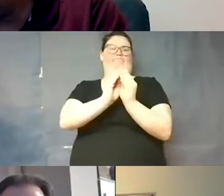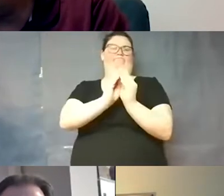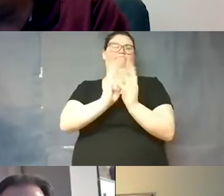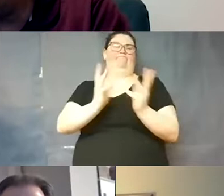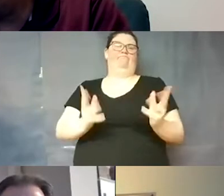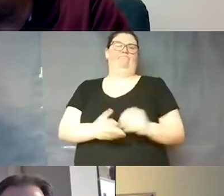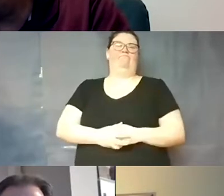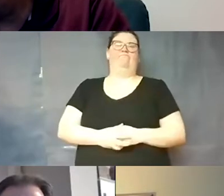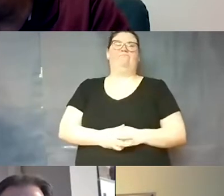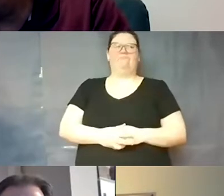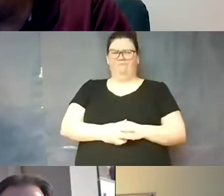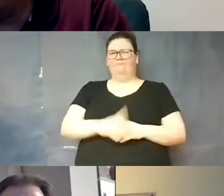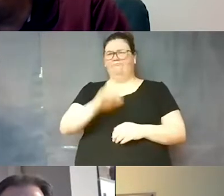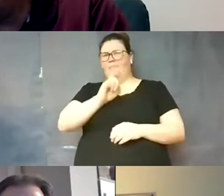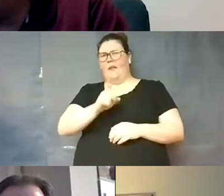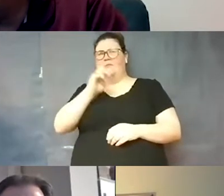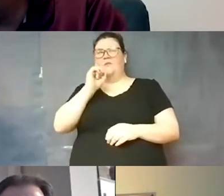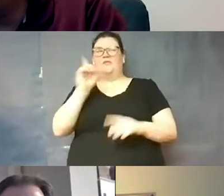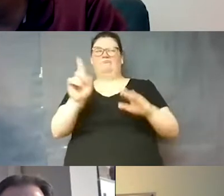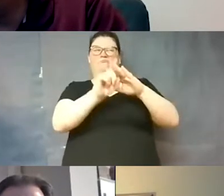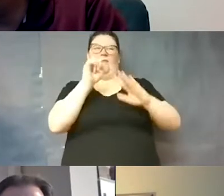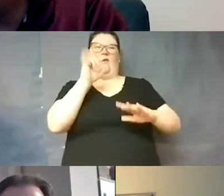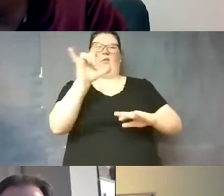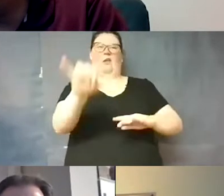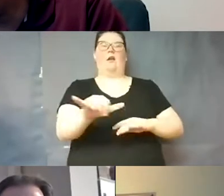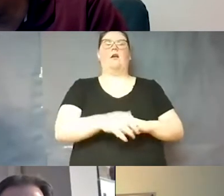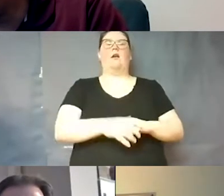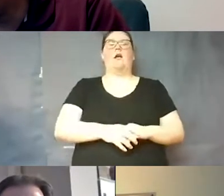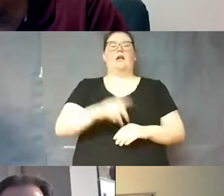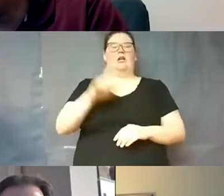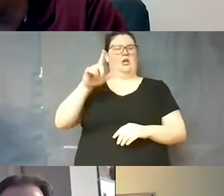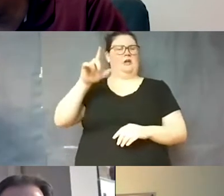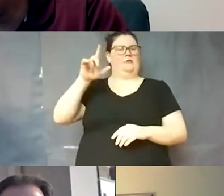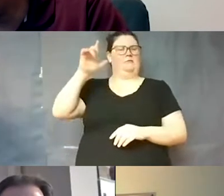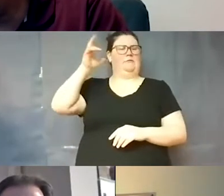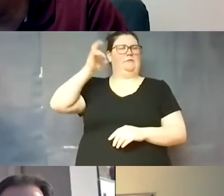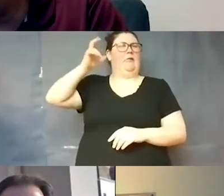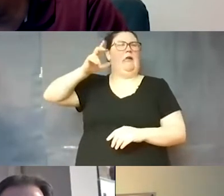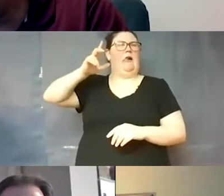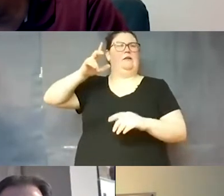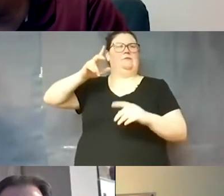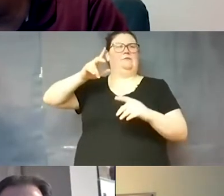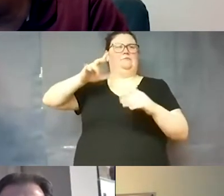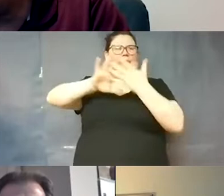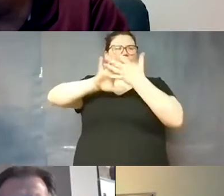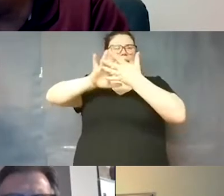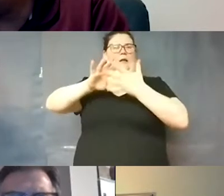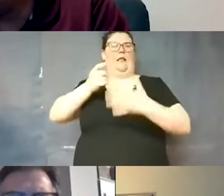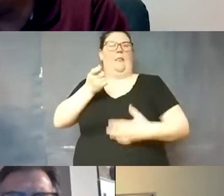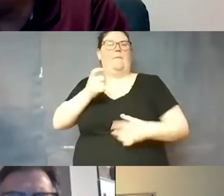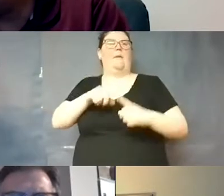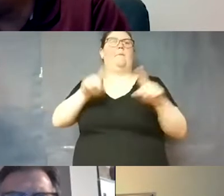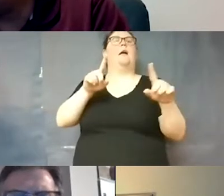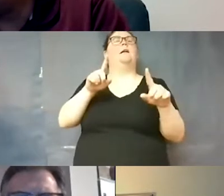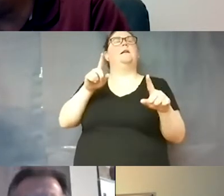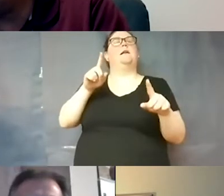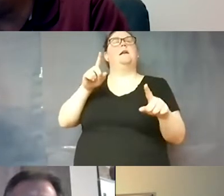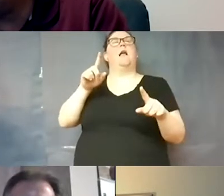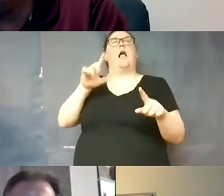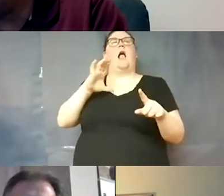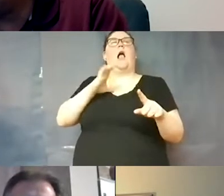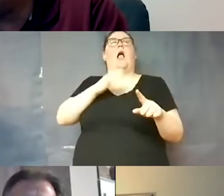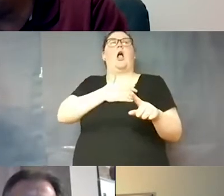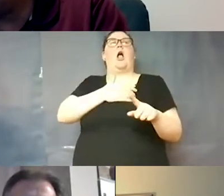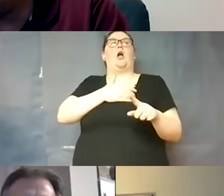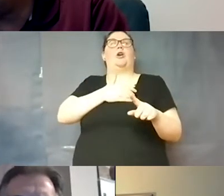yeah so please please tune in for that and and dr presley's audio cut out just a little bit at least for me but if you can hear that our um our our arc